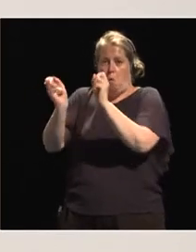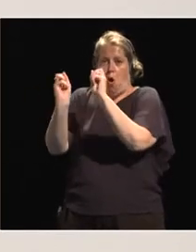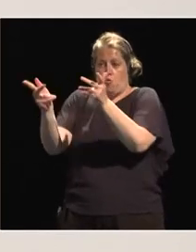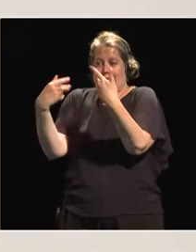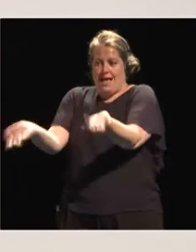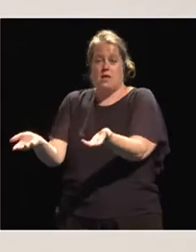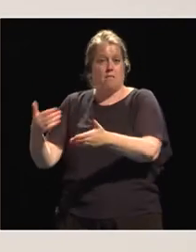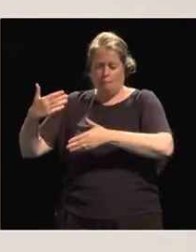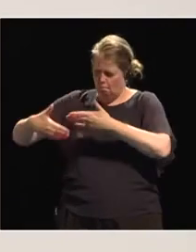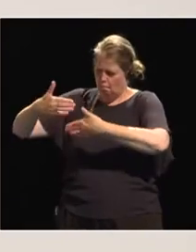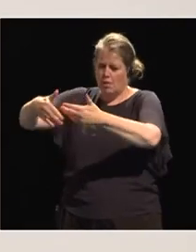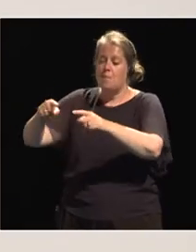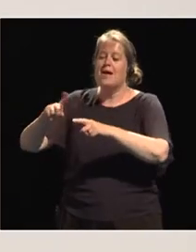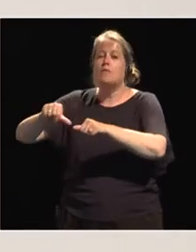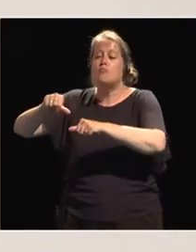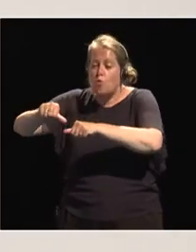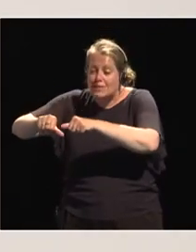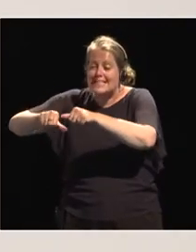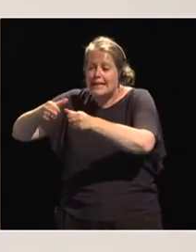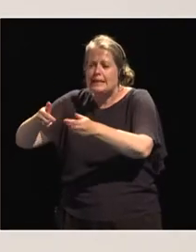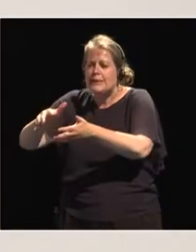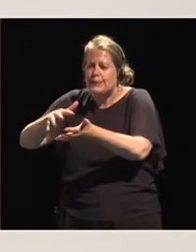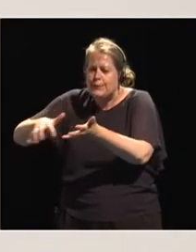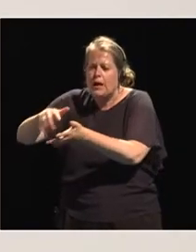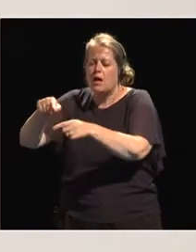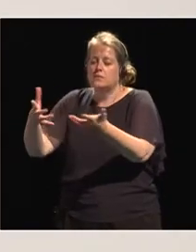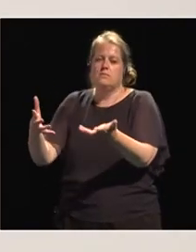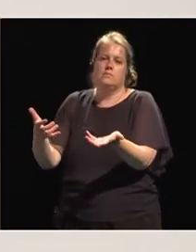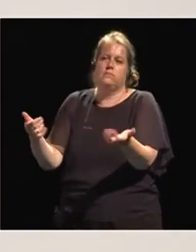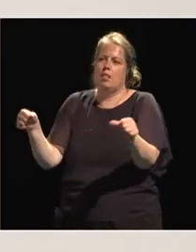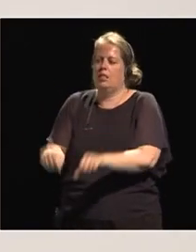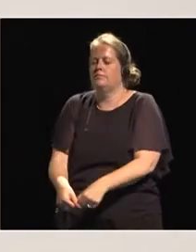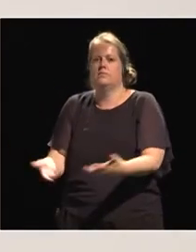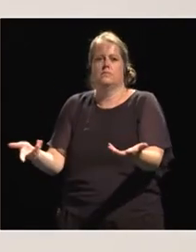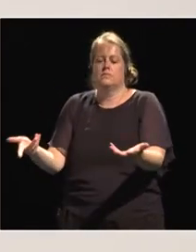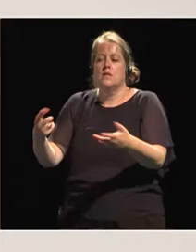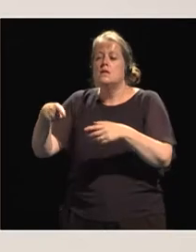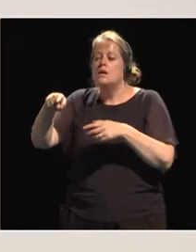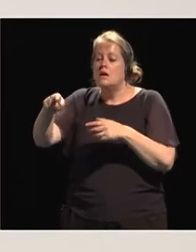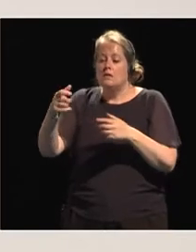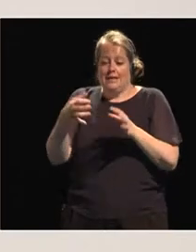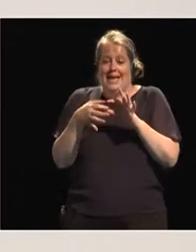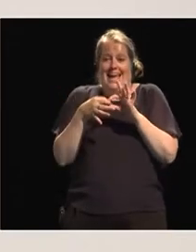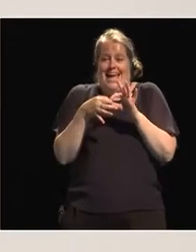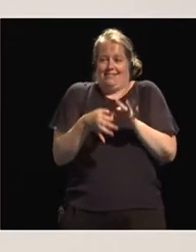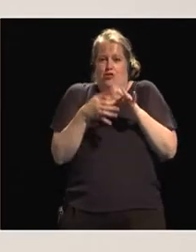to the processing, it is really a mess. Because of the lack of industrial